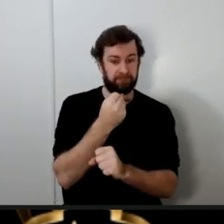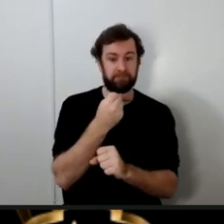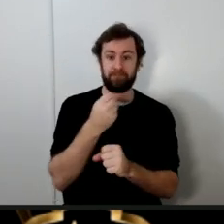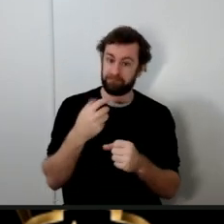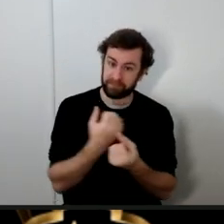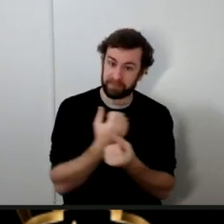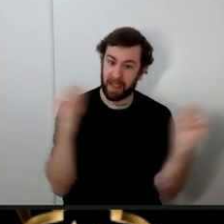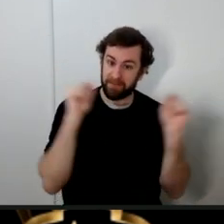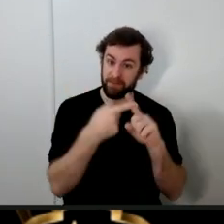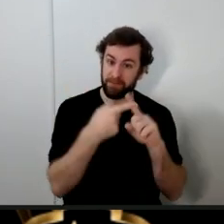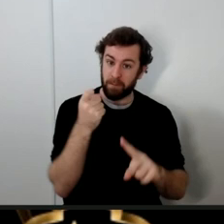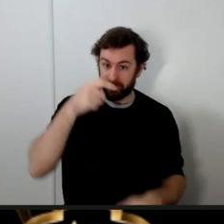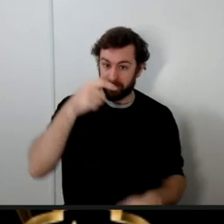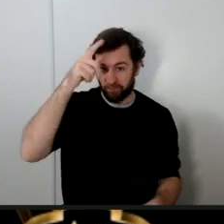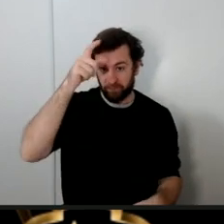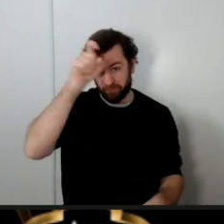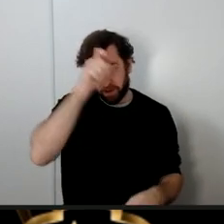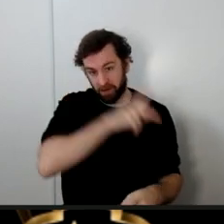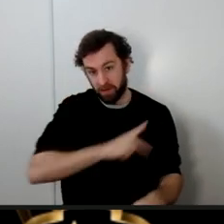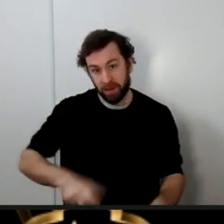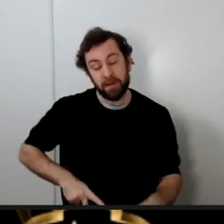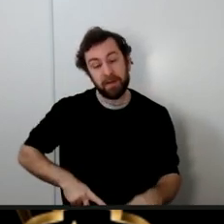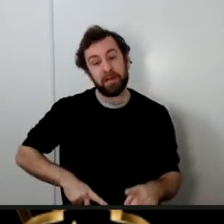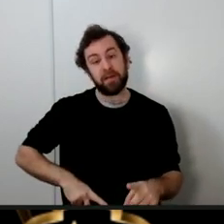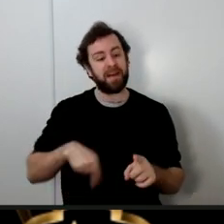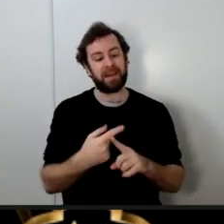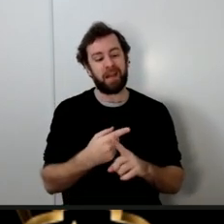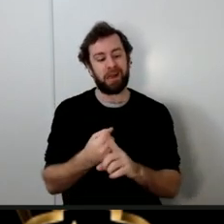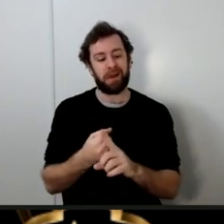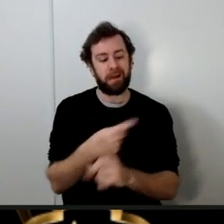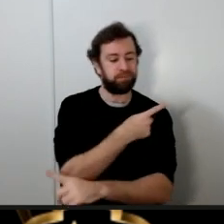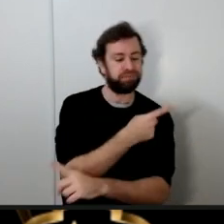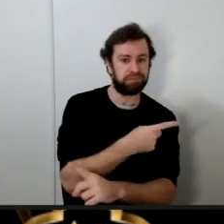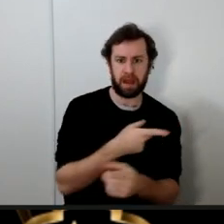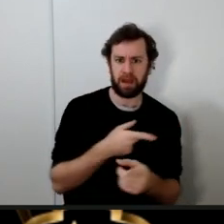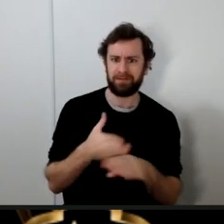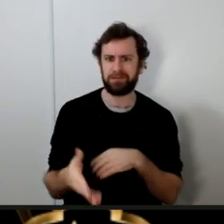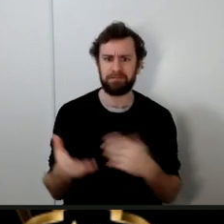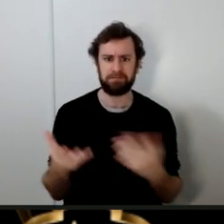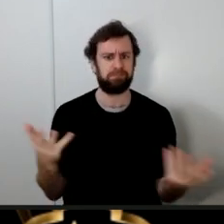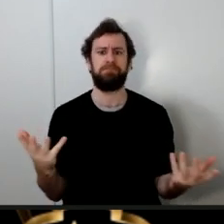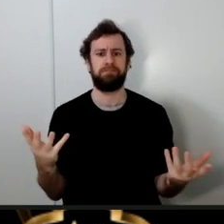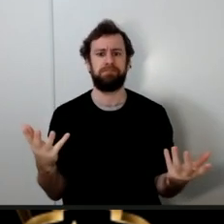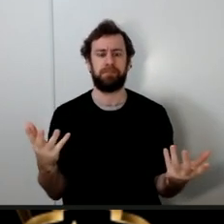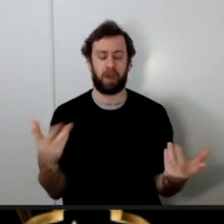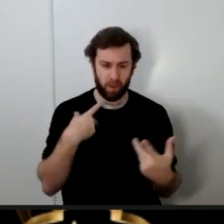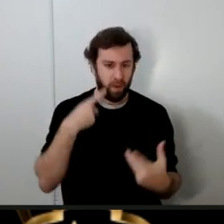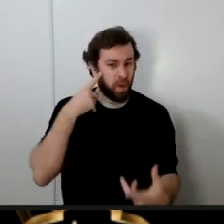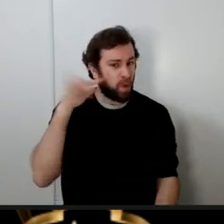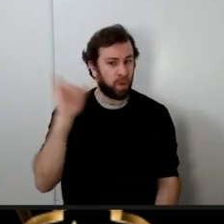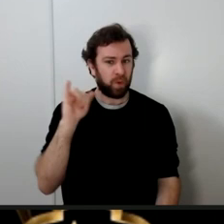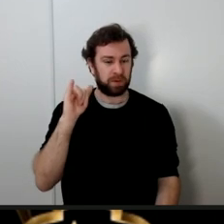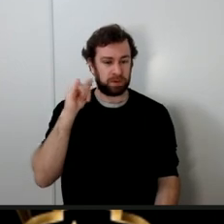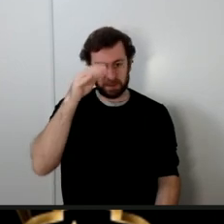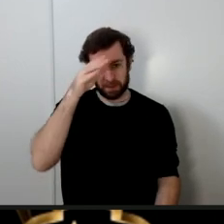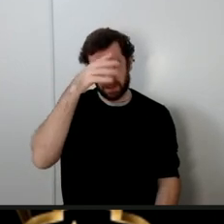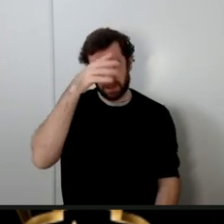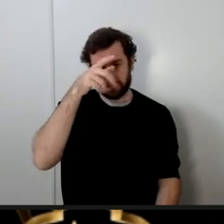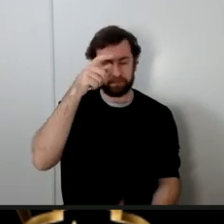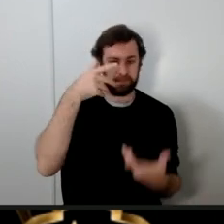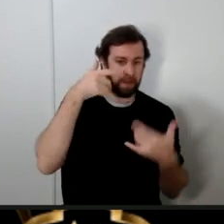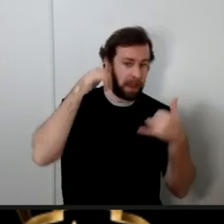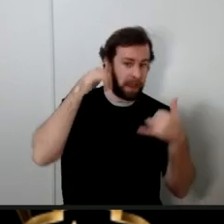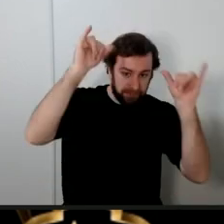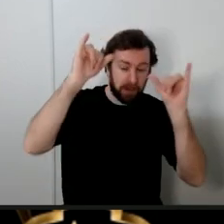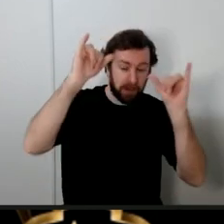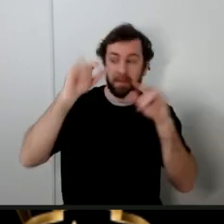miracles they deviated and they worshipped the calf the golden calf they took it as their God and Allah rebukes